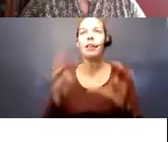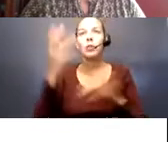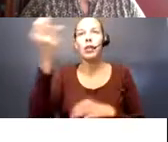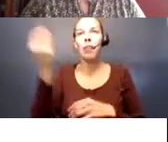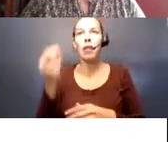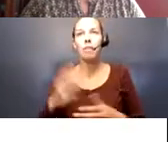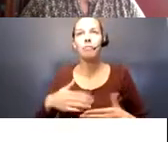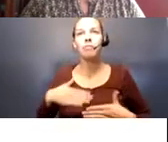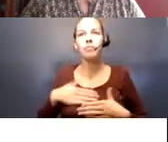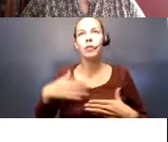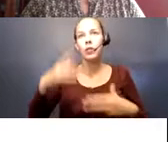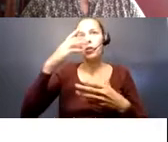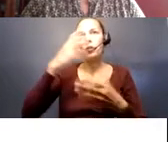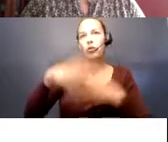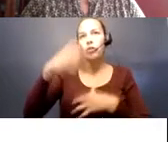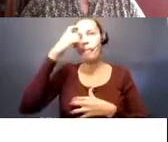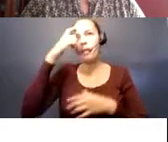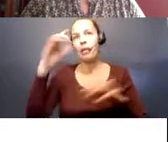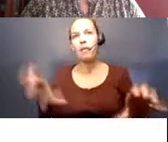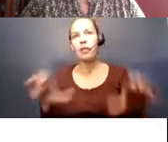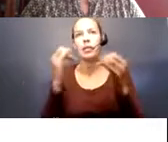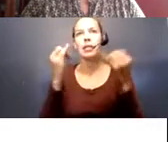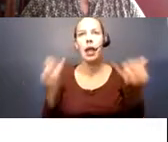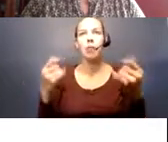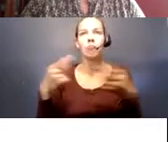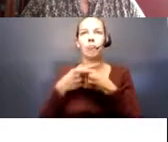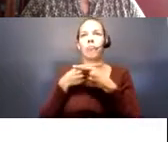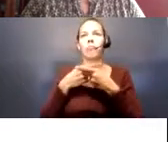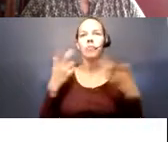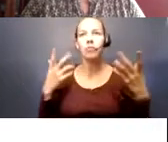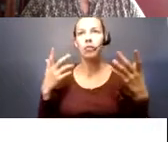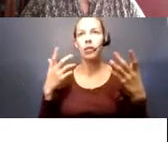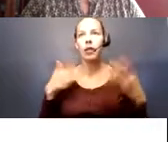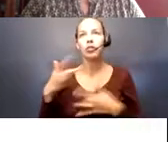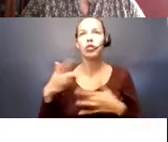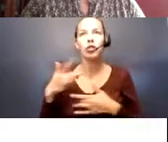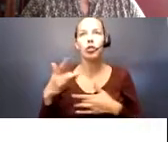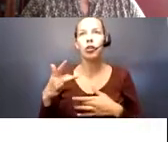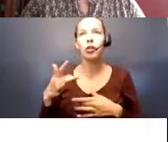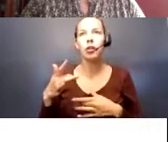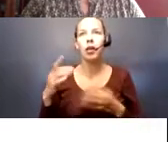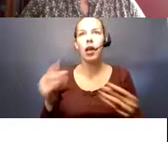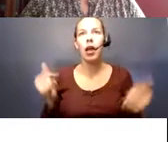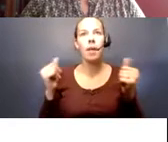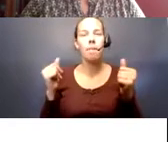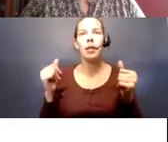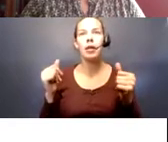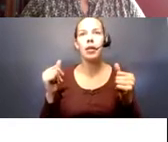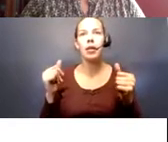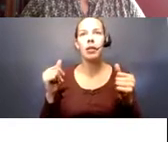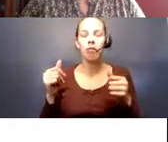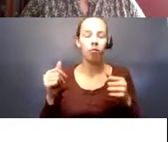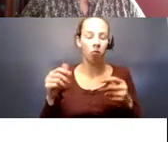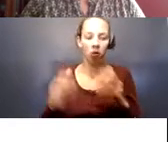and be socially and mentally active. So, that's a concern is them automatically being put into a